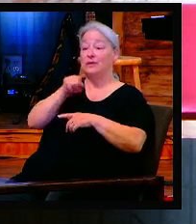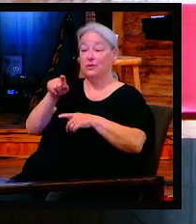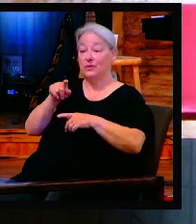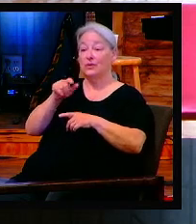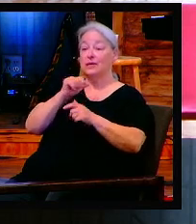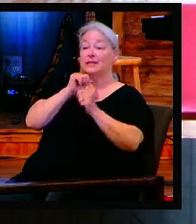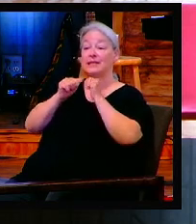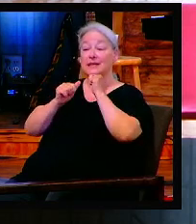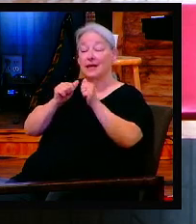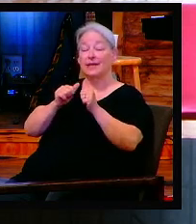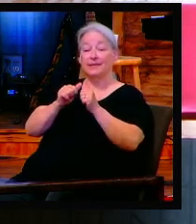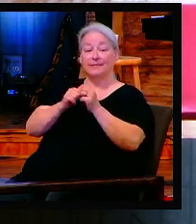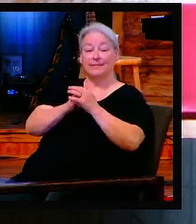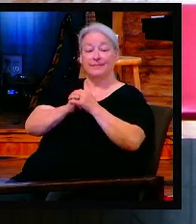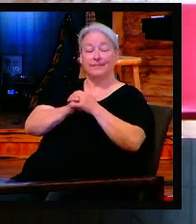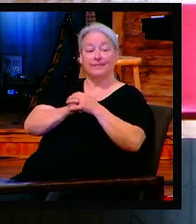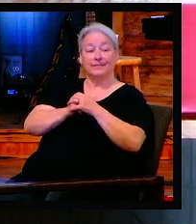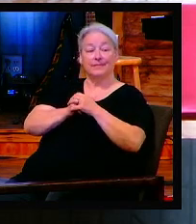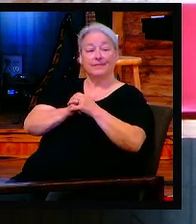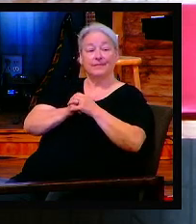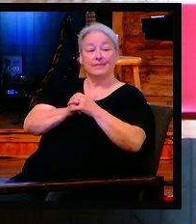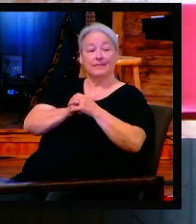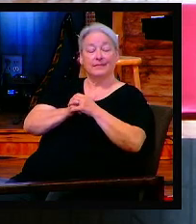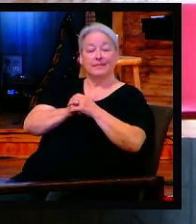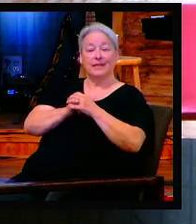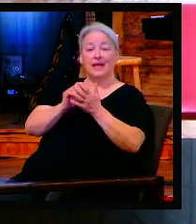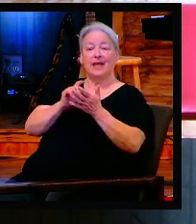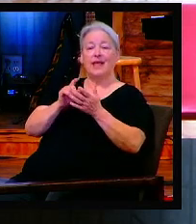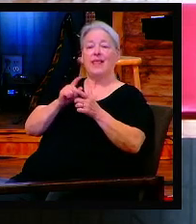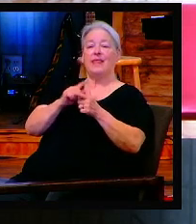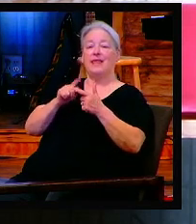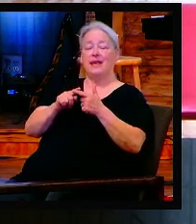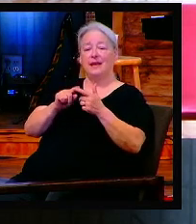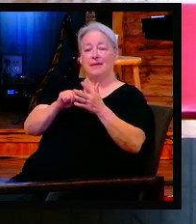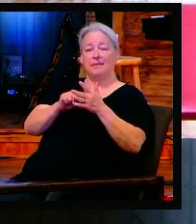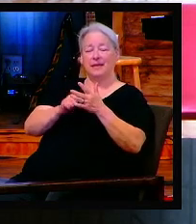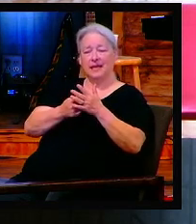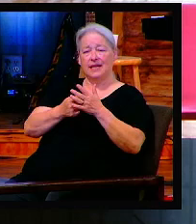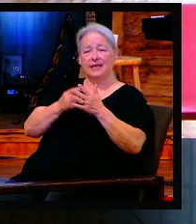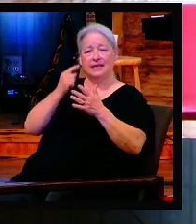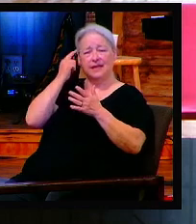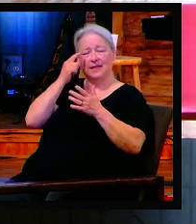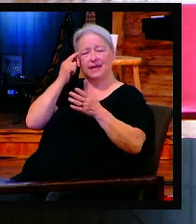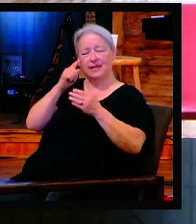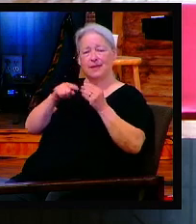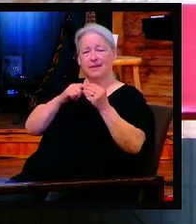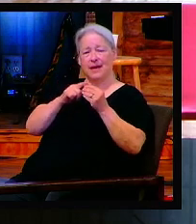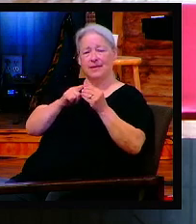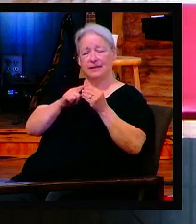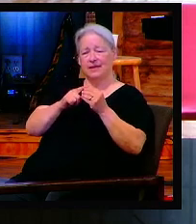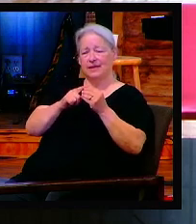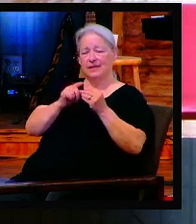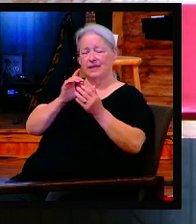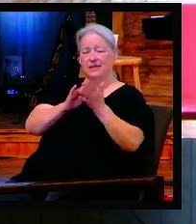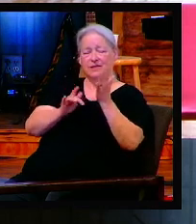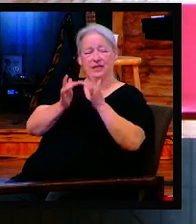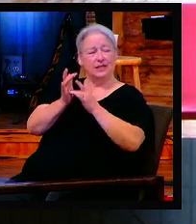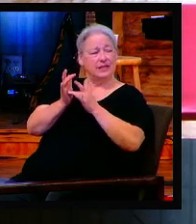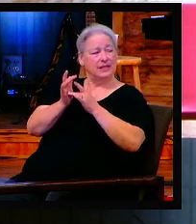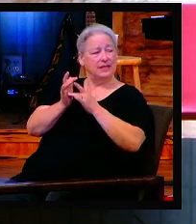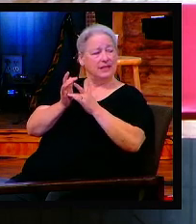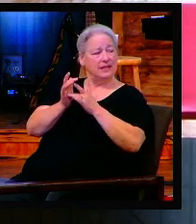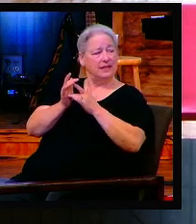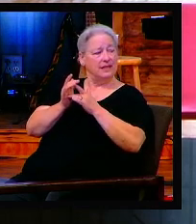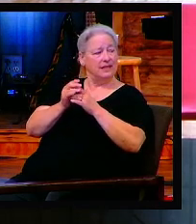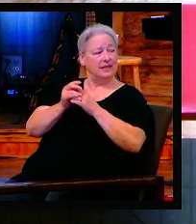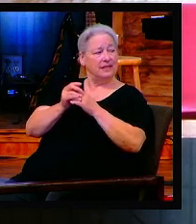that I just walked down this aisle crying. And then I start to think about, you know, Jesus didn't just cry. Can